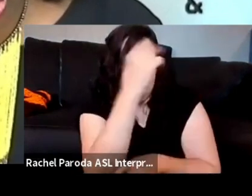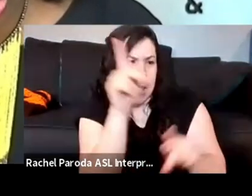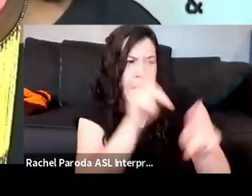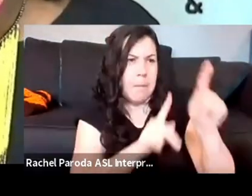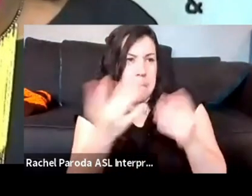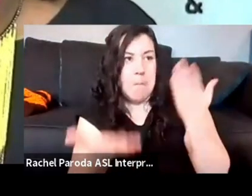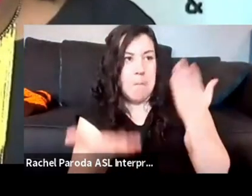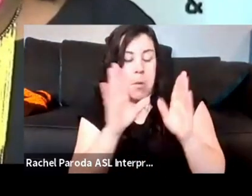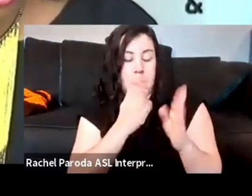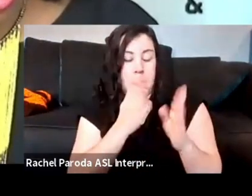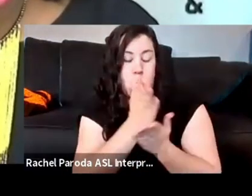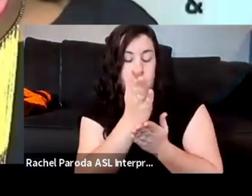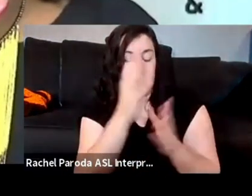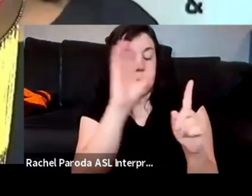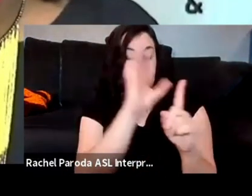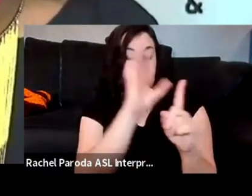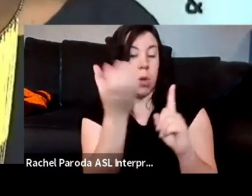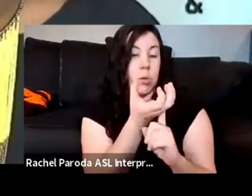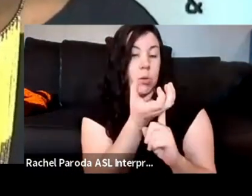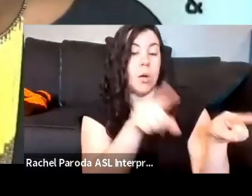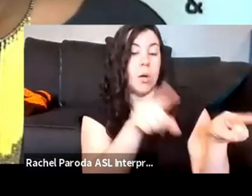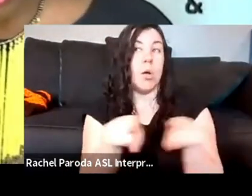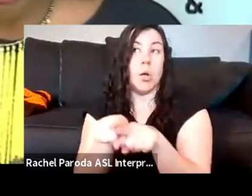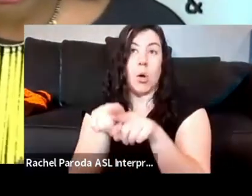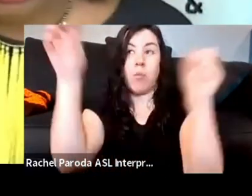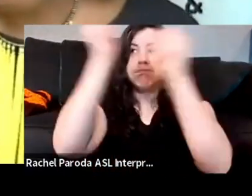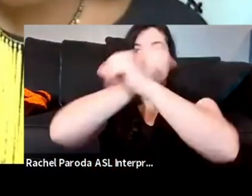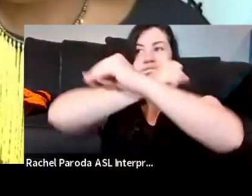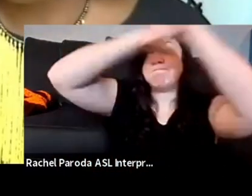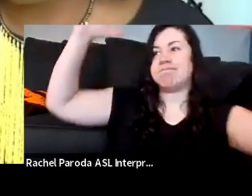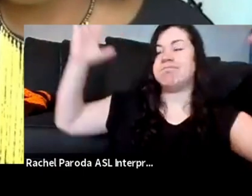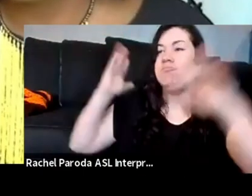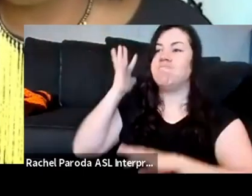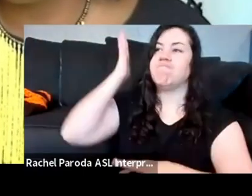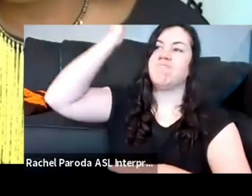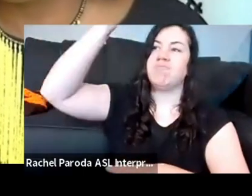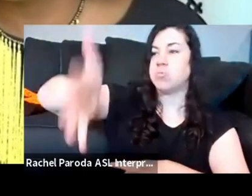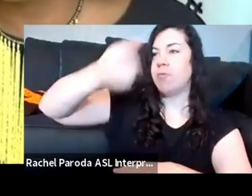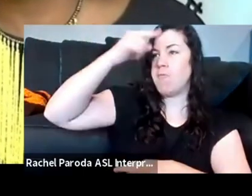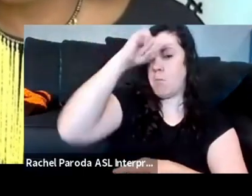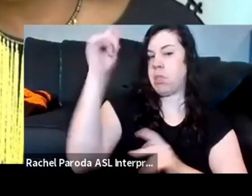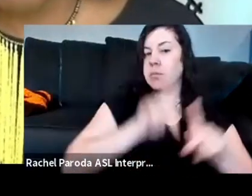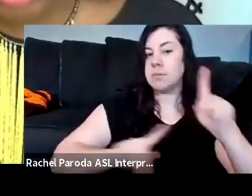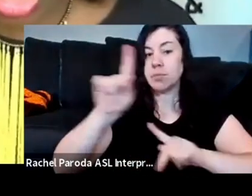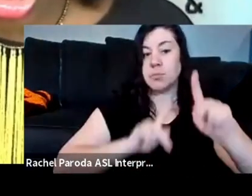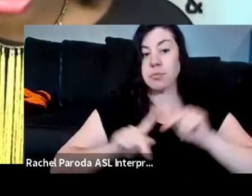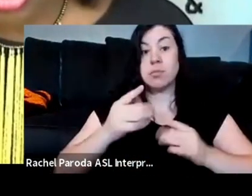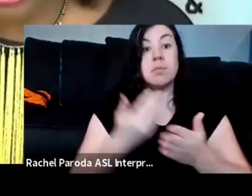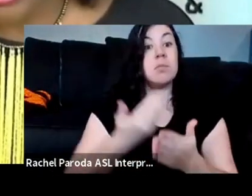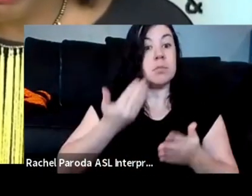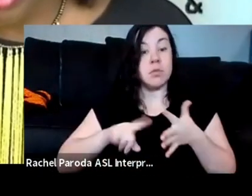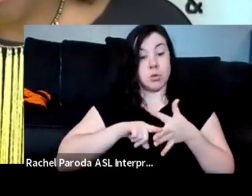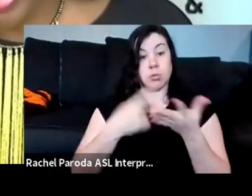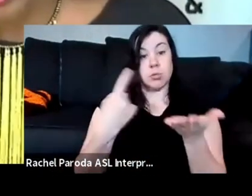culture, and imagining and building Black futures. And before we get going with our roundtable discussion,